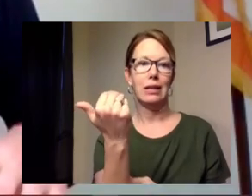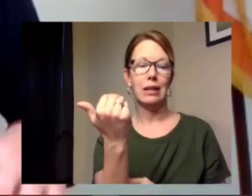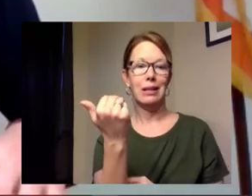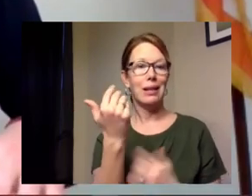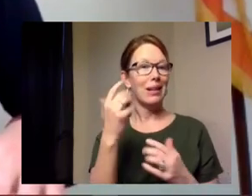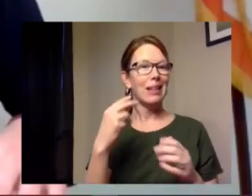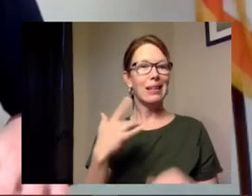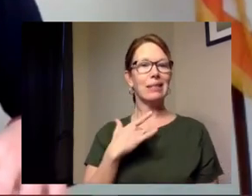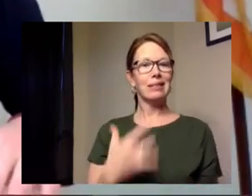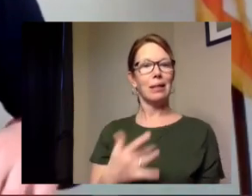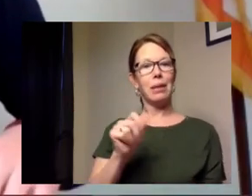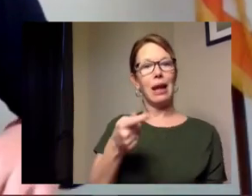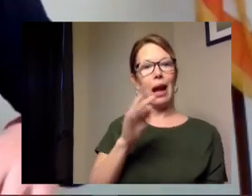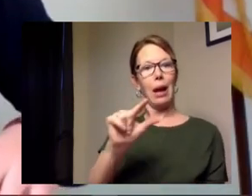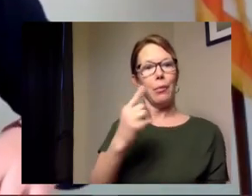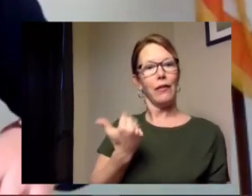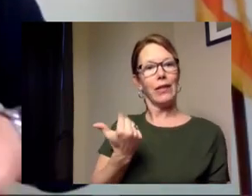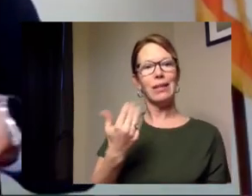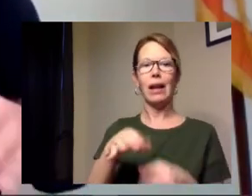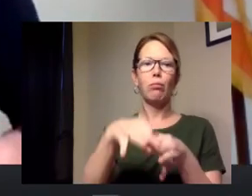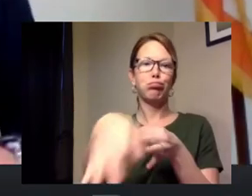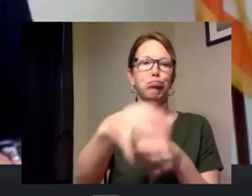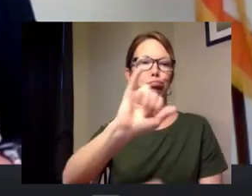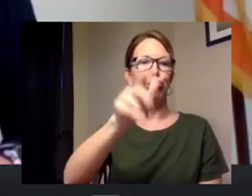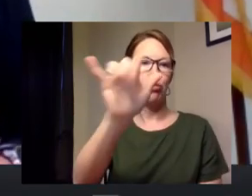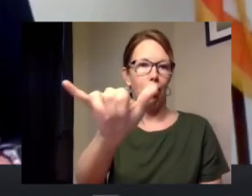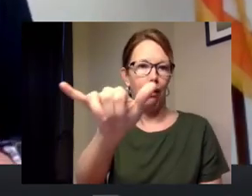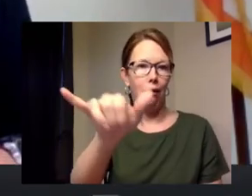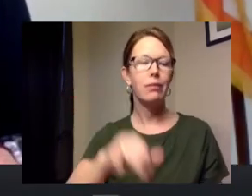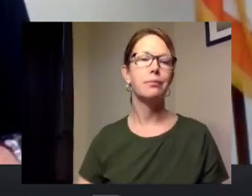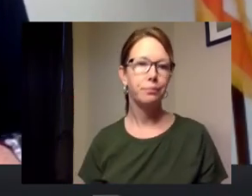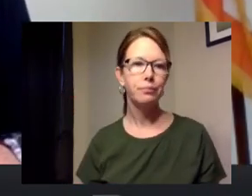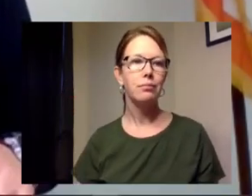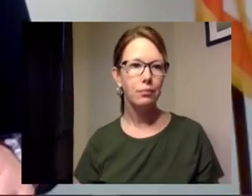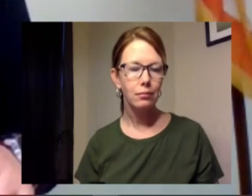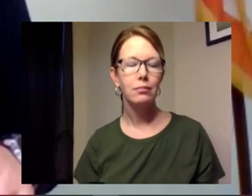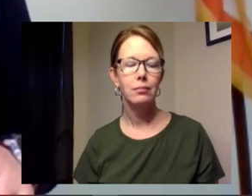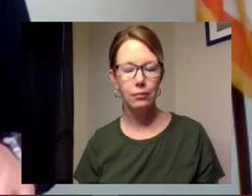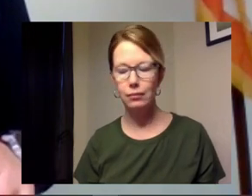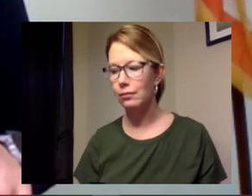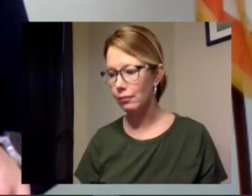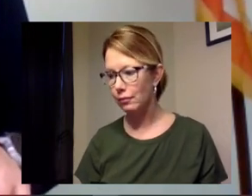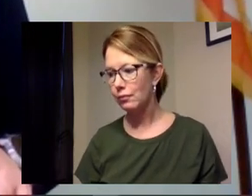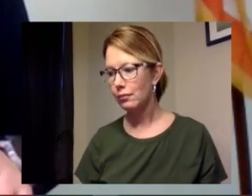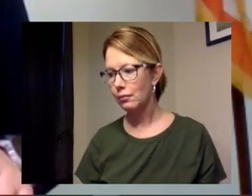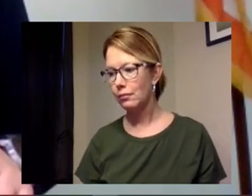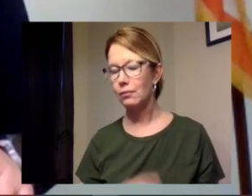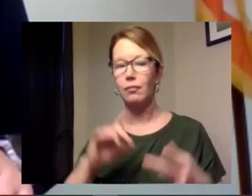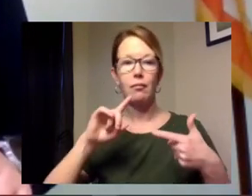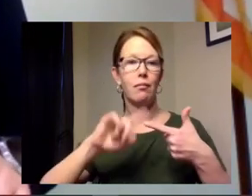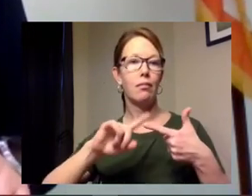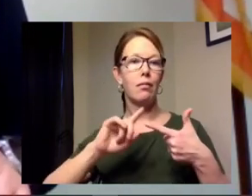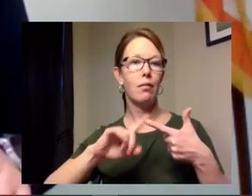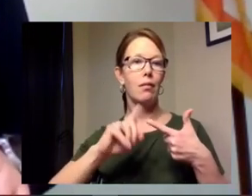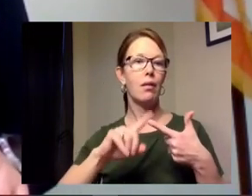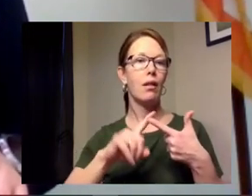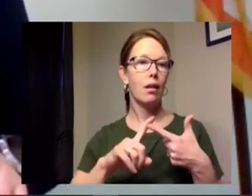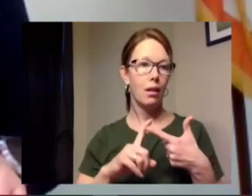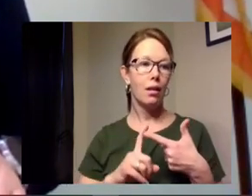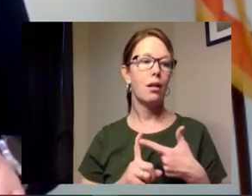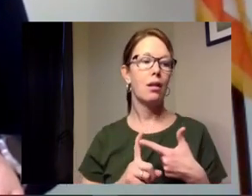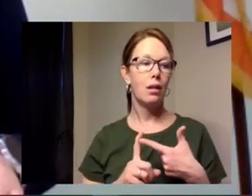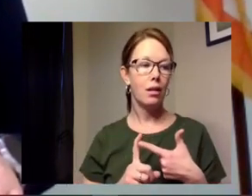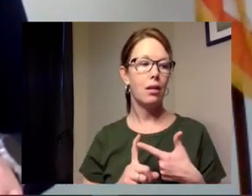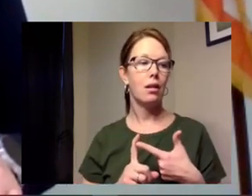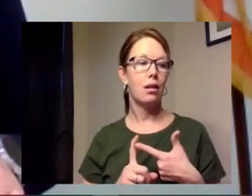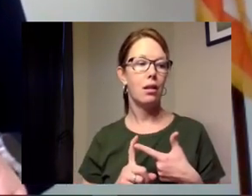april 15 to july 15 so you have some additional time a second piece and this is very important that